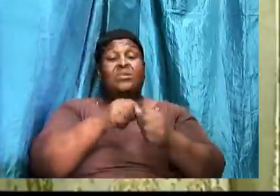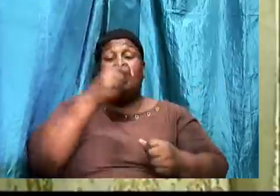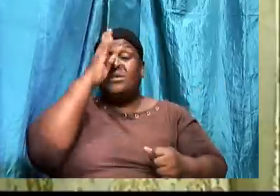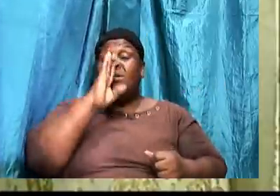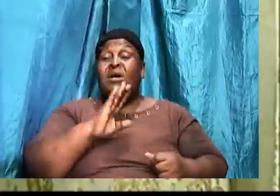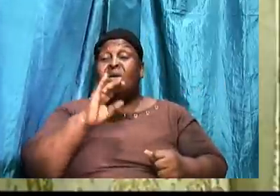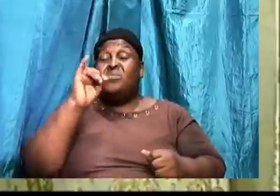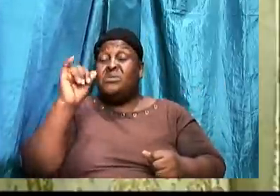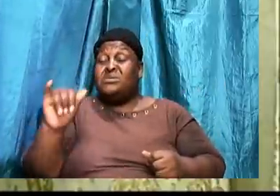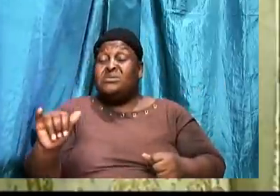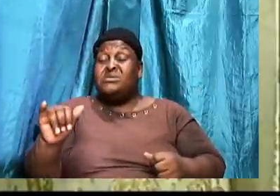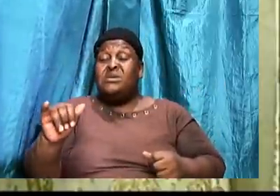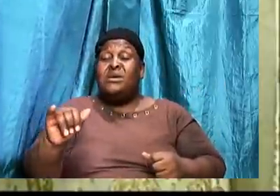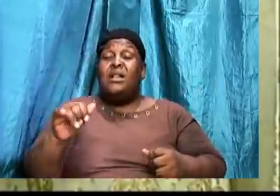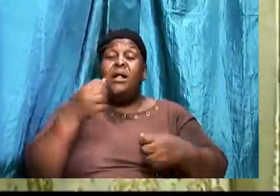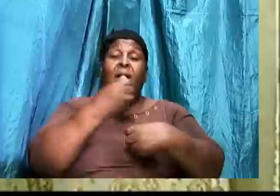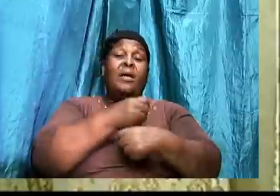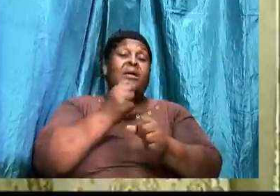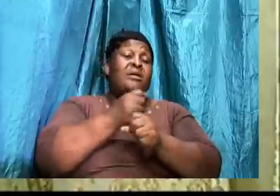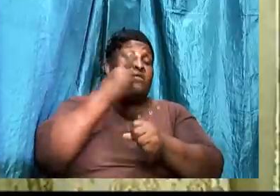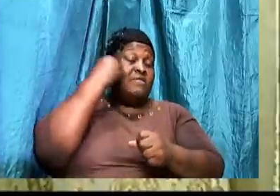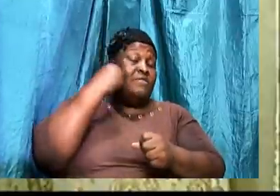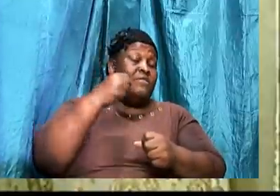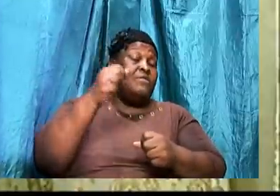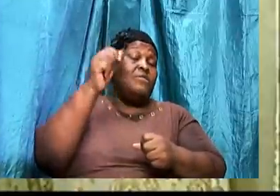will still cause it to work. For your good.